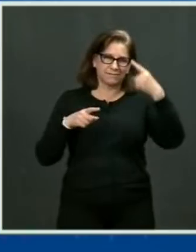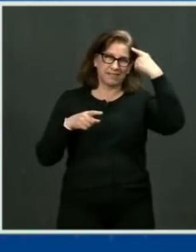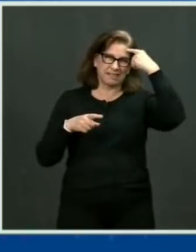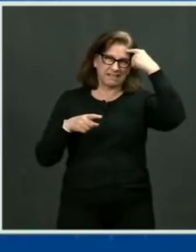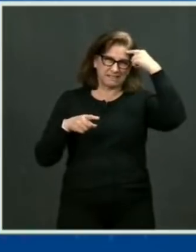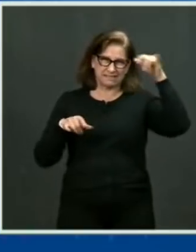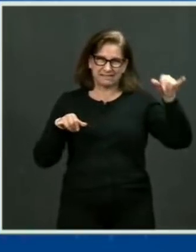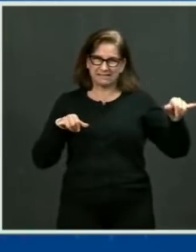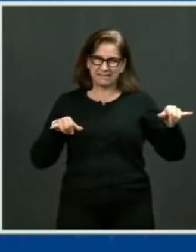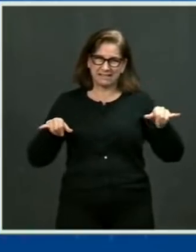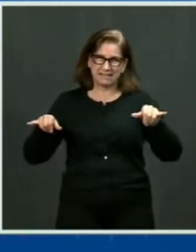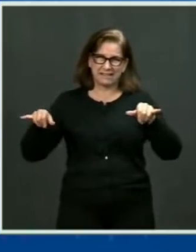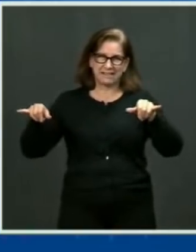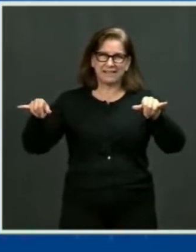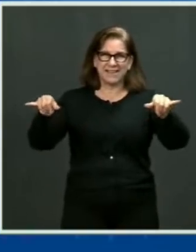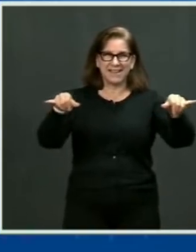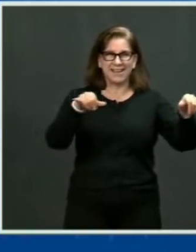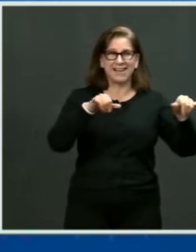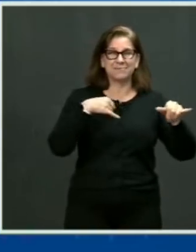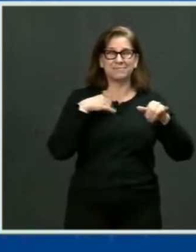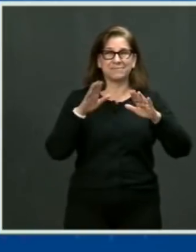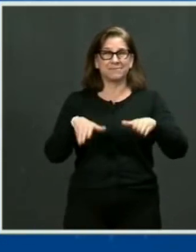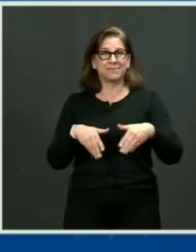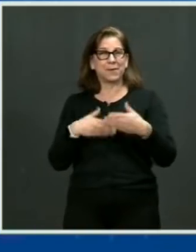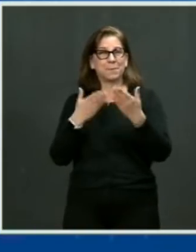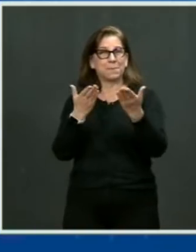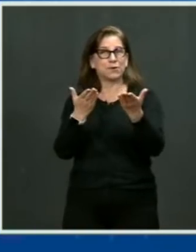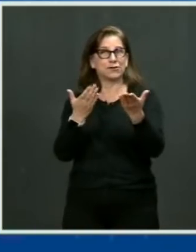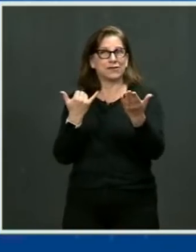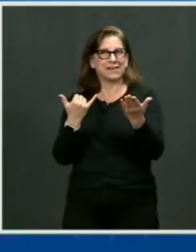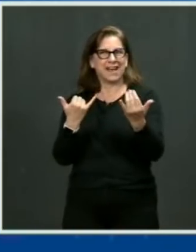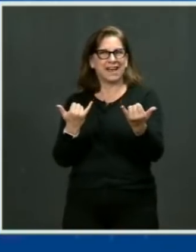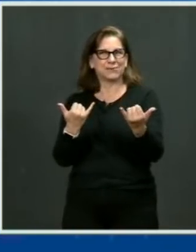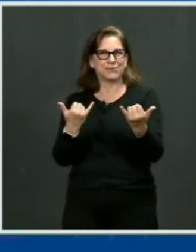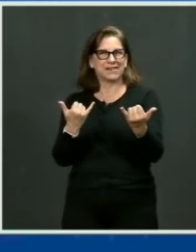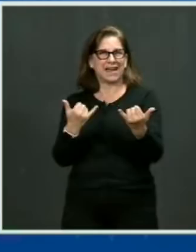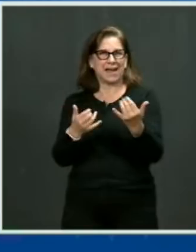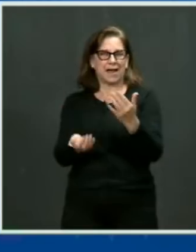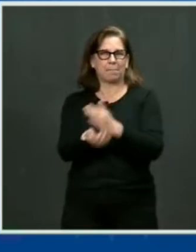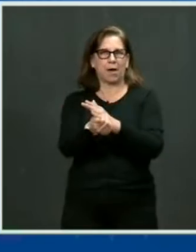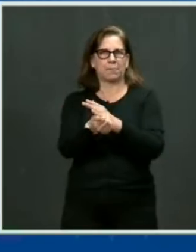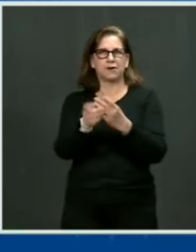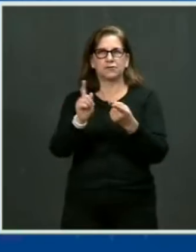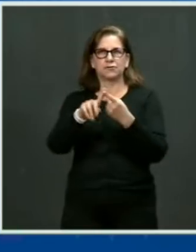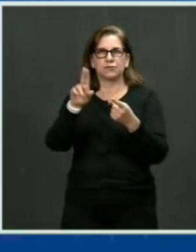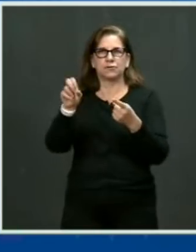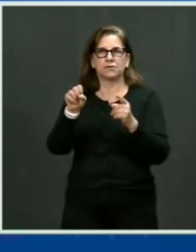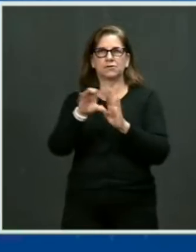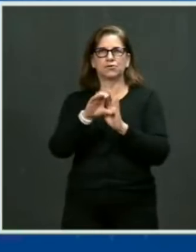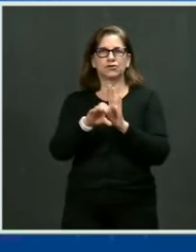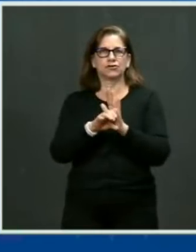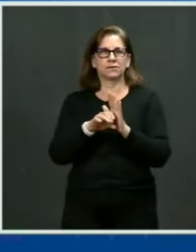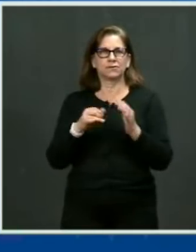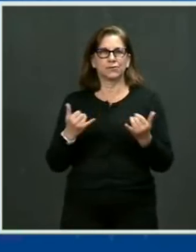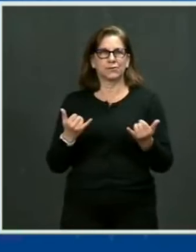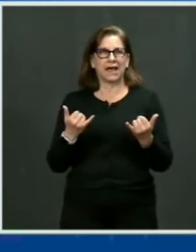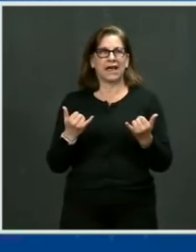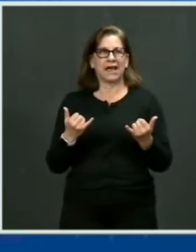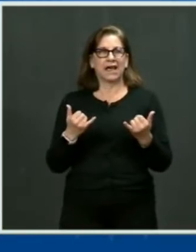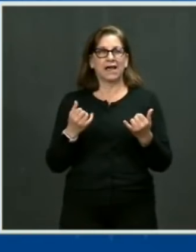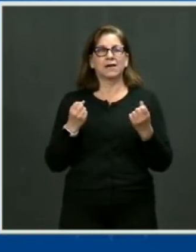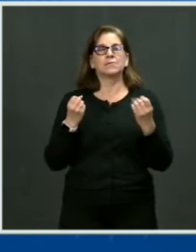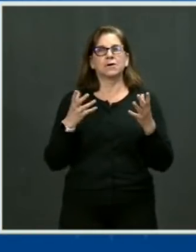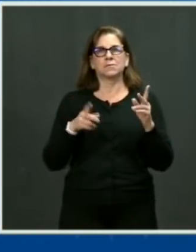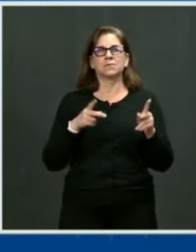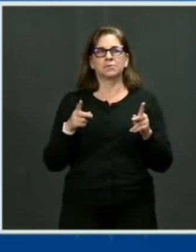totally consistent with the Second Amendment. And there's a wide consensus behind the need to take action. I